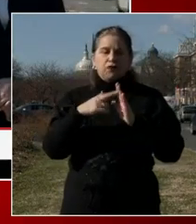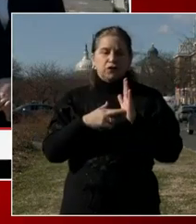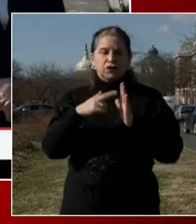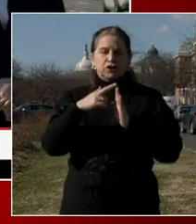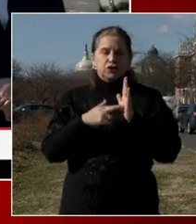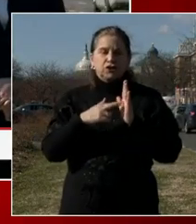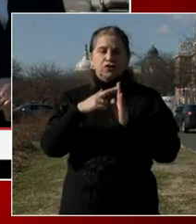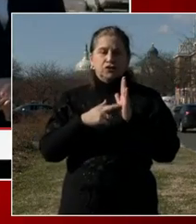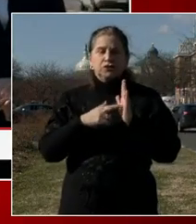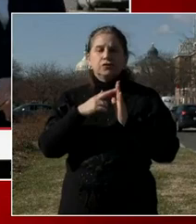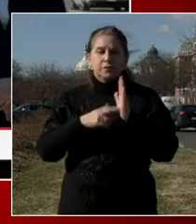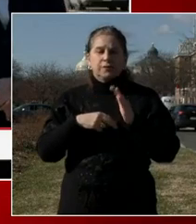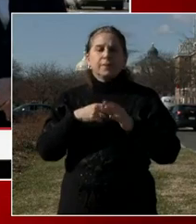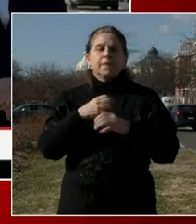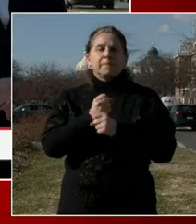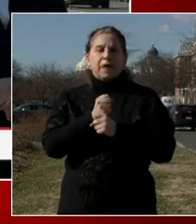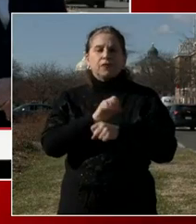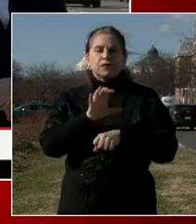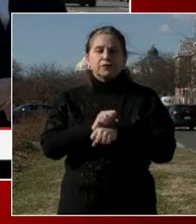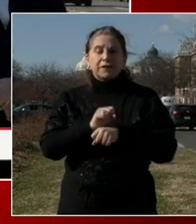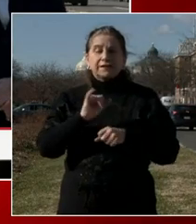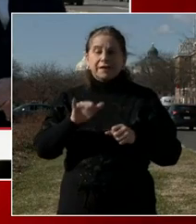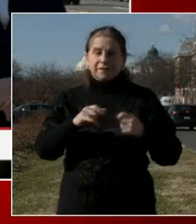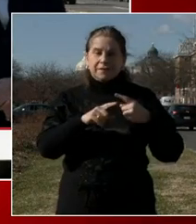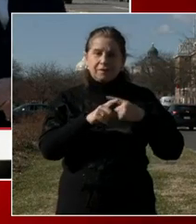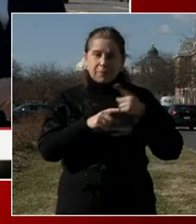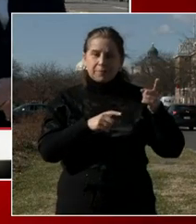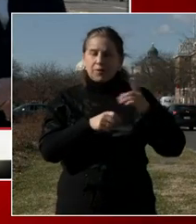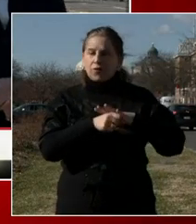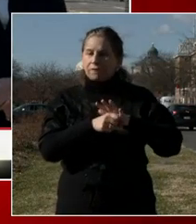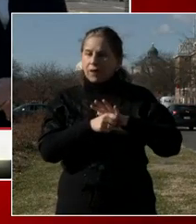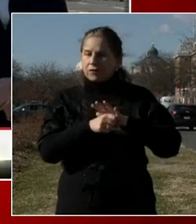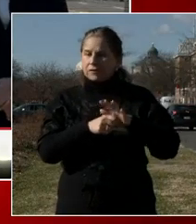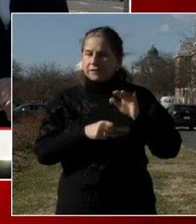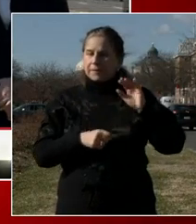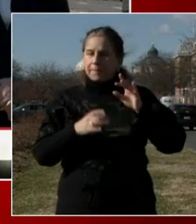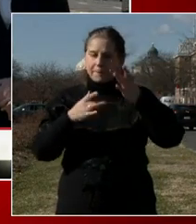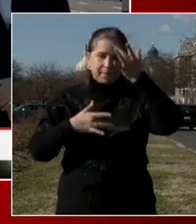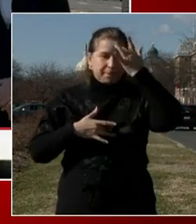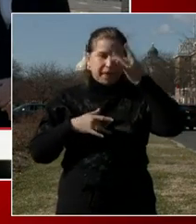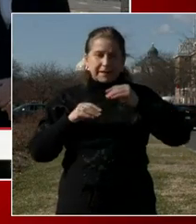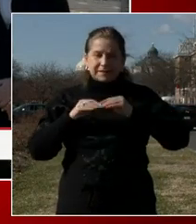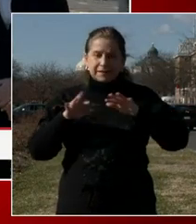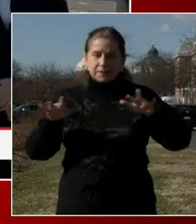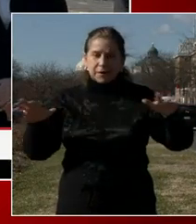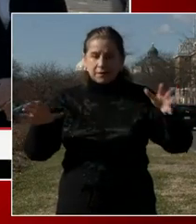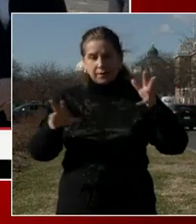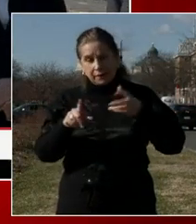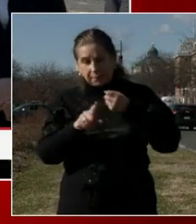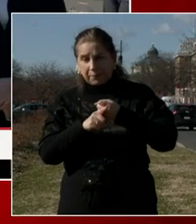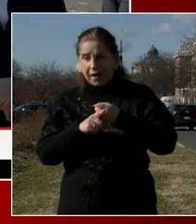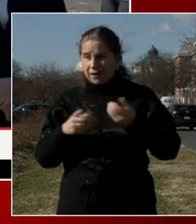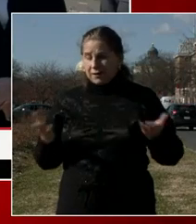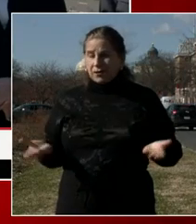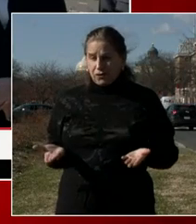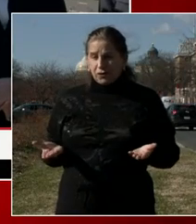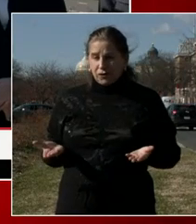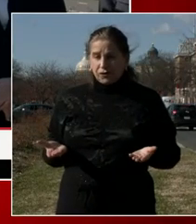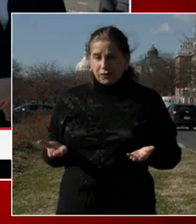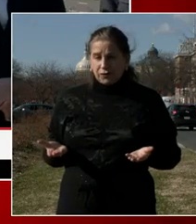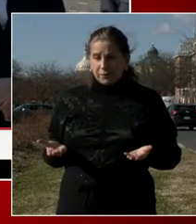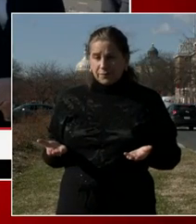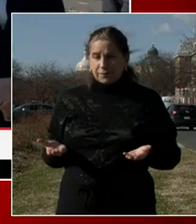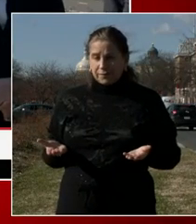it's pretty obvious that COVID has an uneven impact in the district, both in terms of the incidents of COVID,